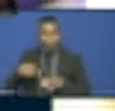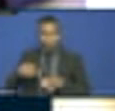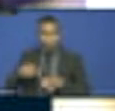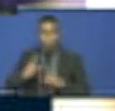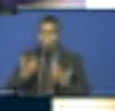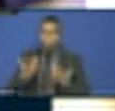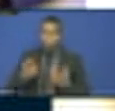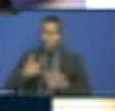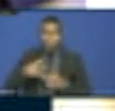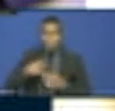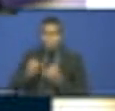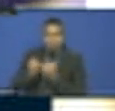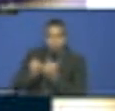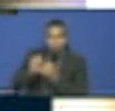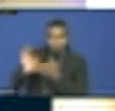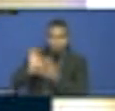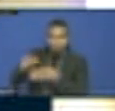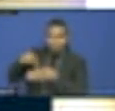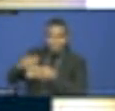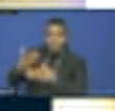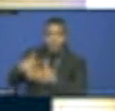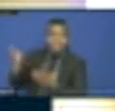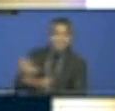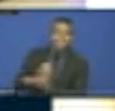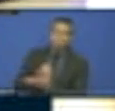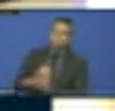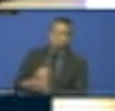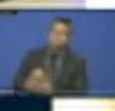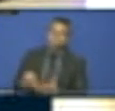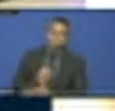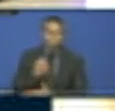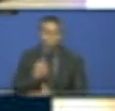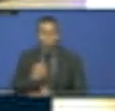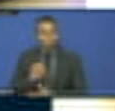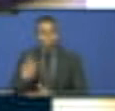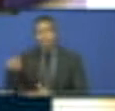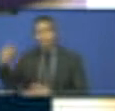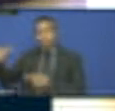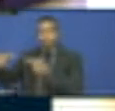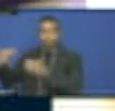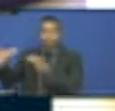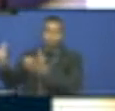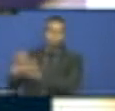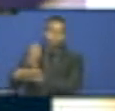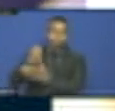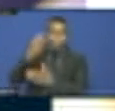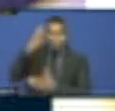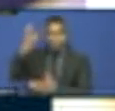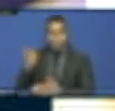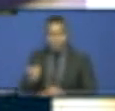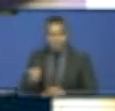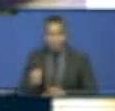ensure that they're implemented at the local level. I think the minister had alluded to the same, is devolution of powers and